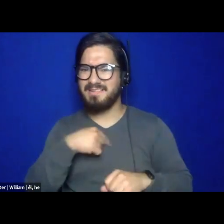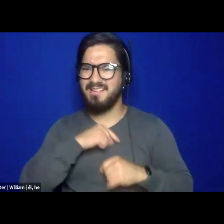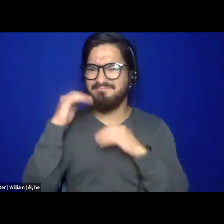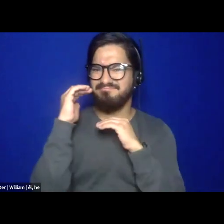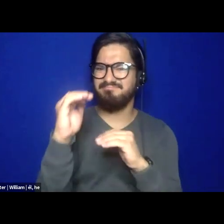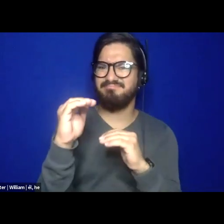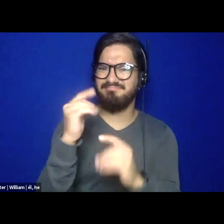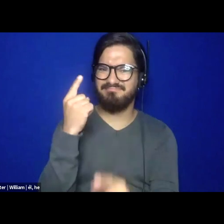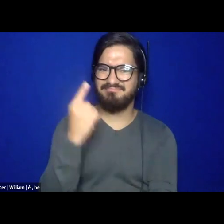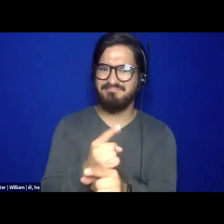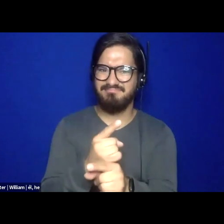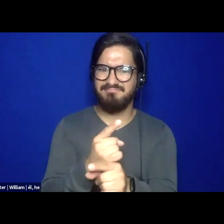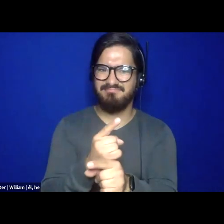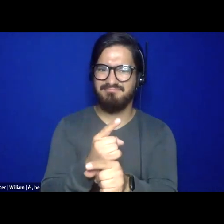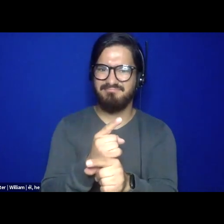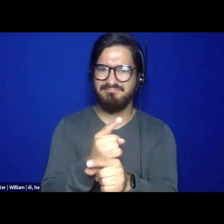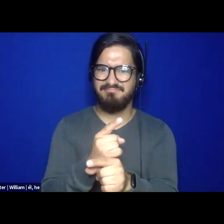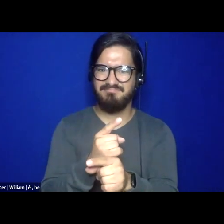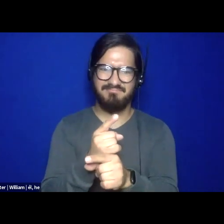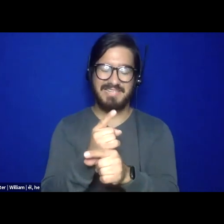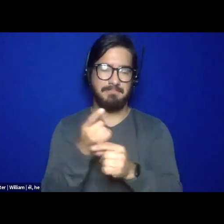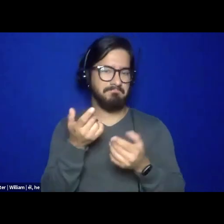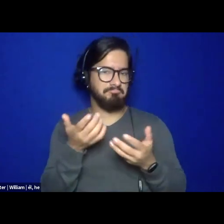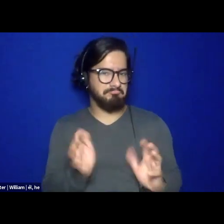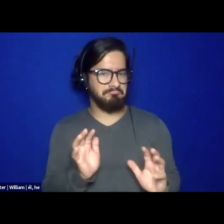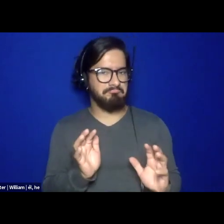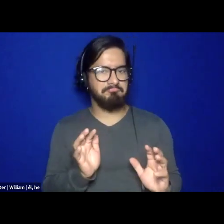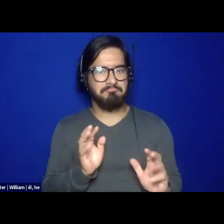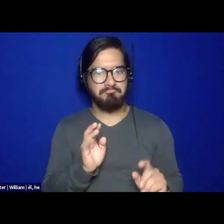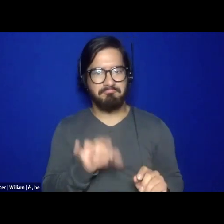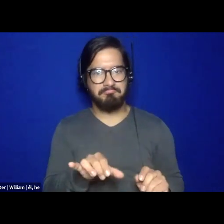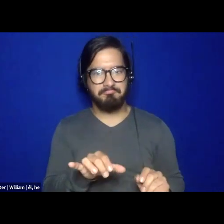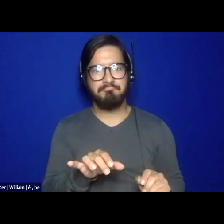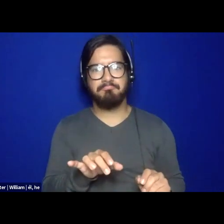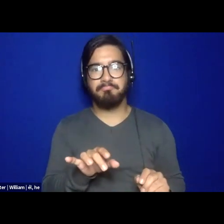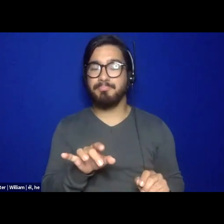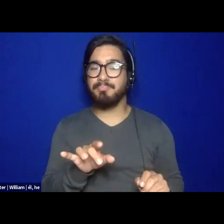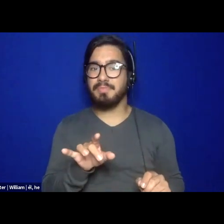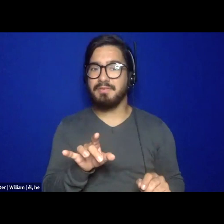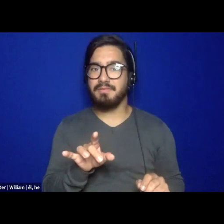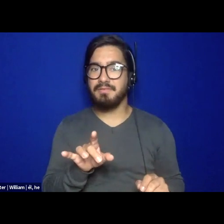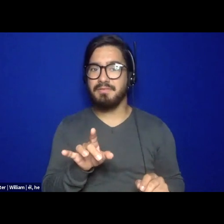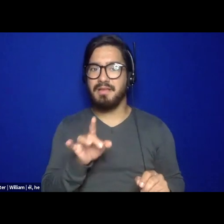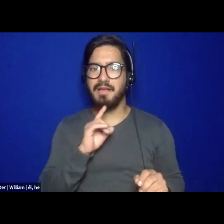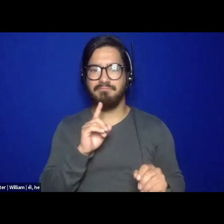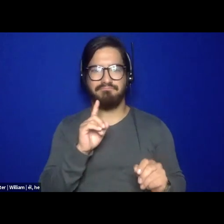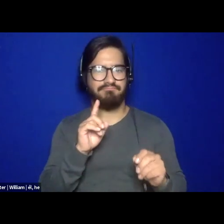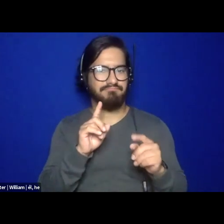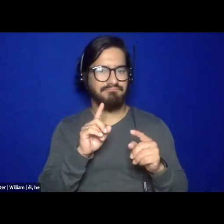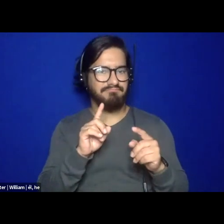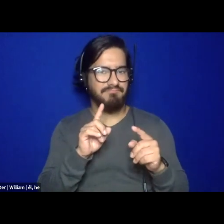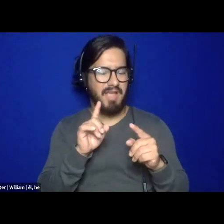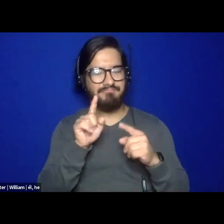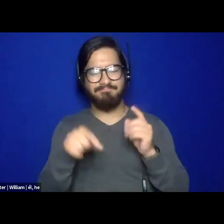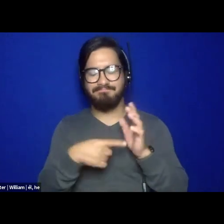I, I digress. I, I, I digress about that. Um, so what I was talking about was just being an unorthodox, um,